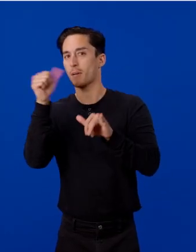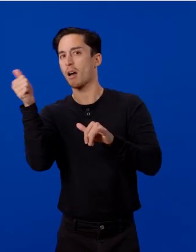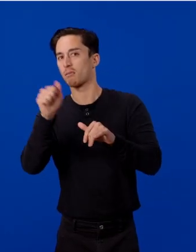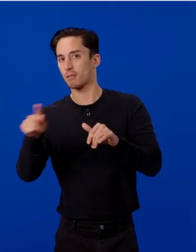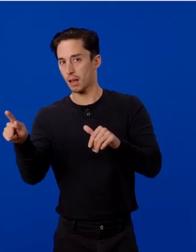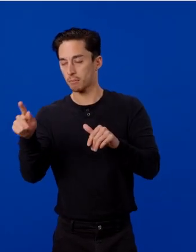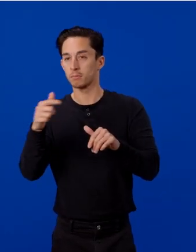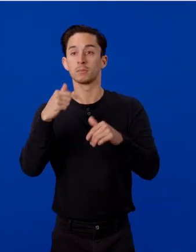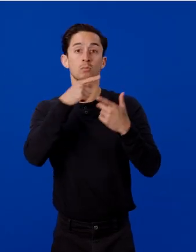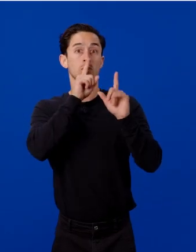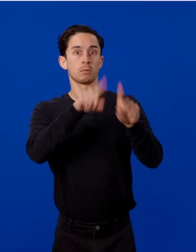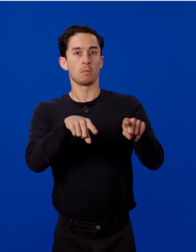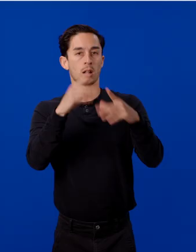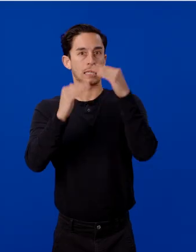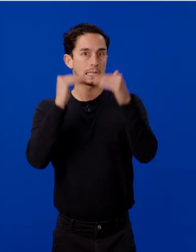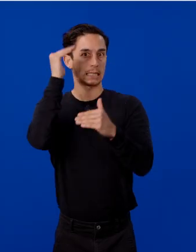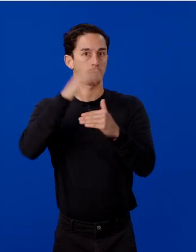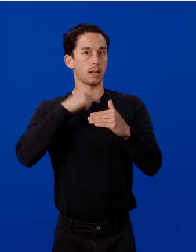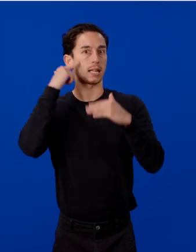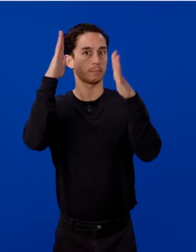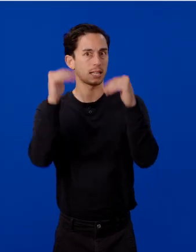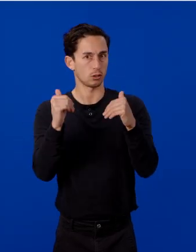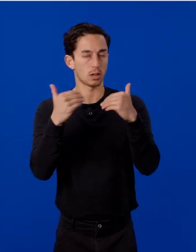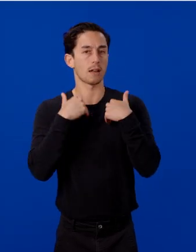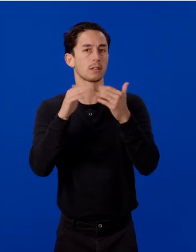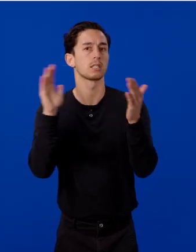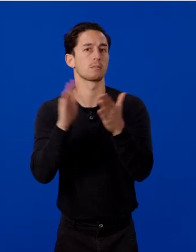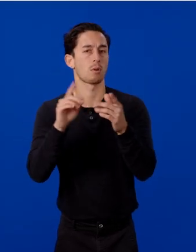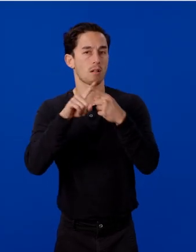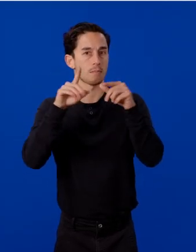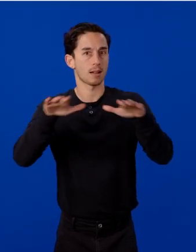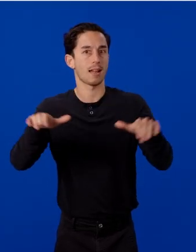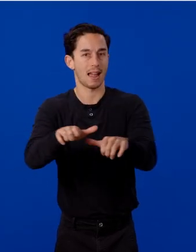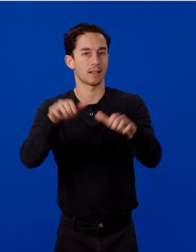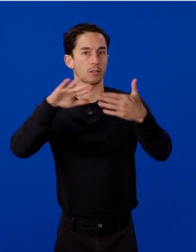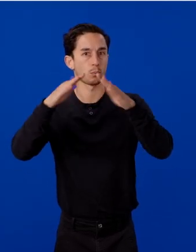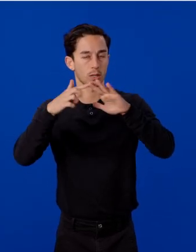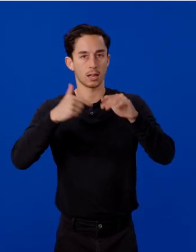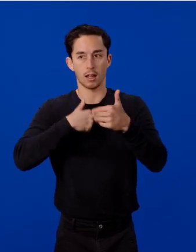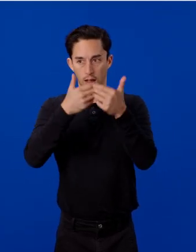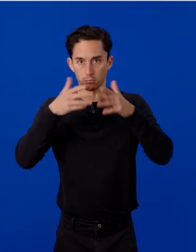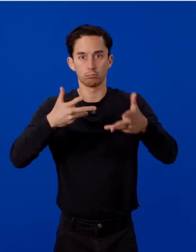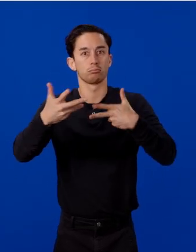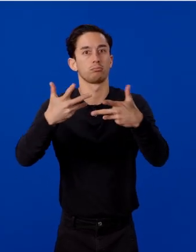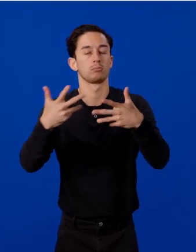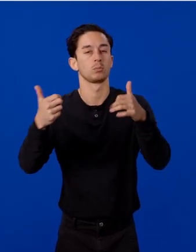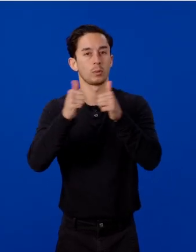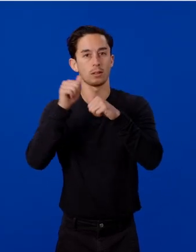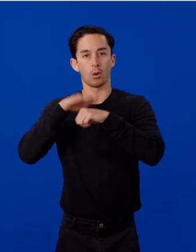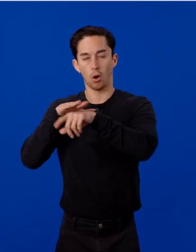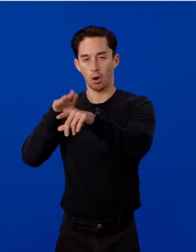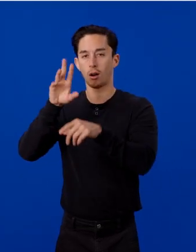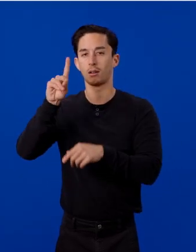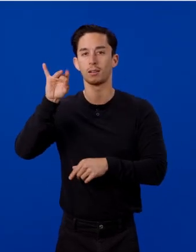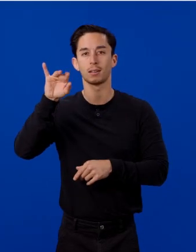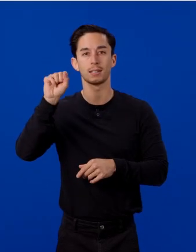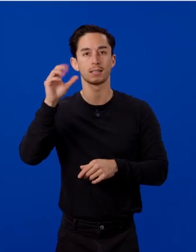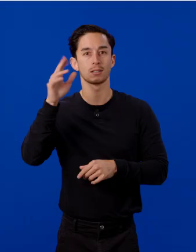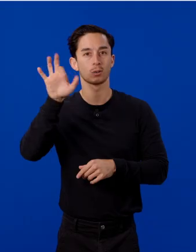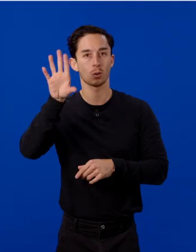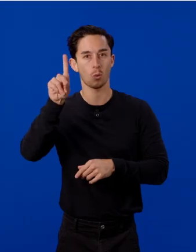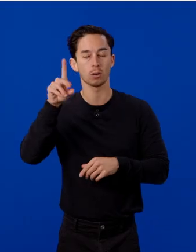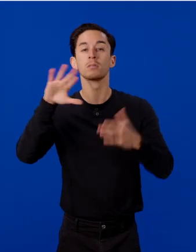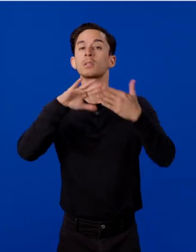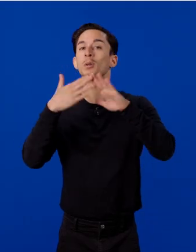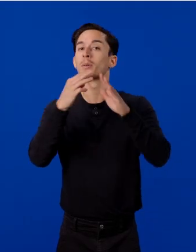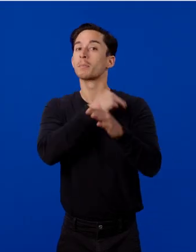expectation. I now have a small but active community that I actively engage with across Discord. Community members started posting